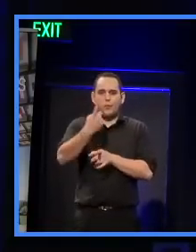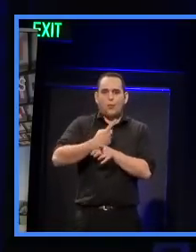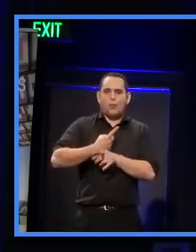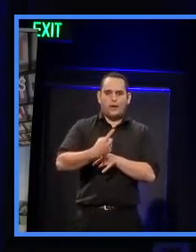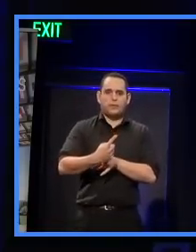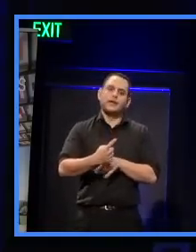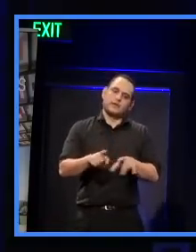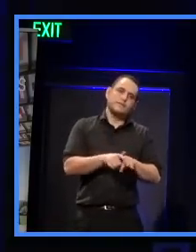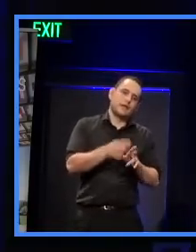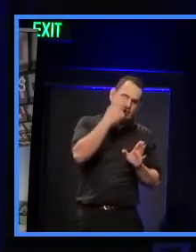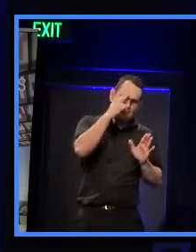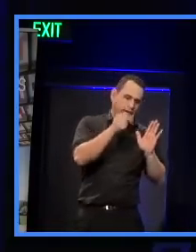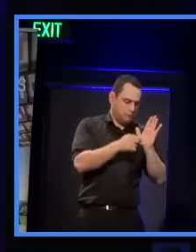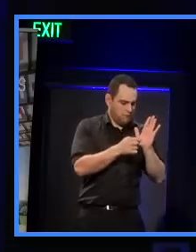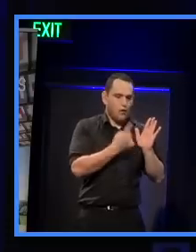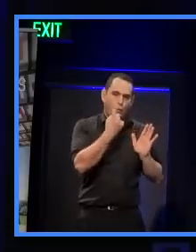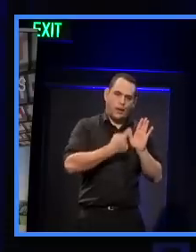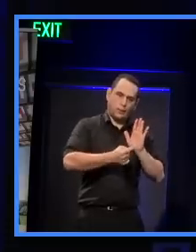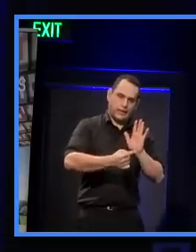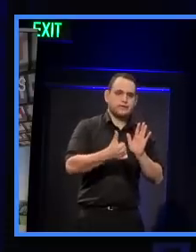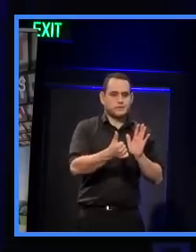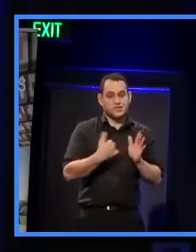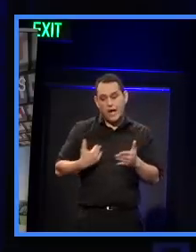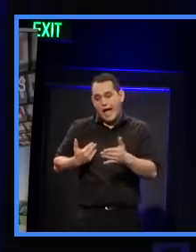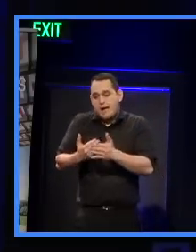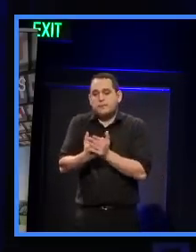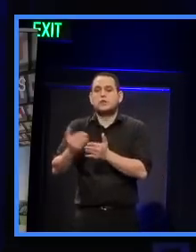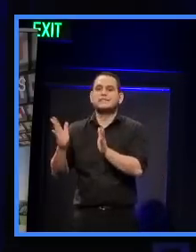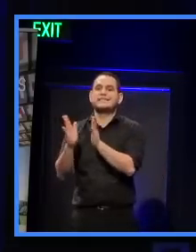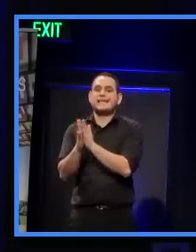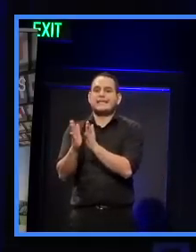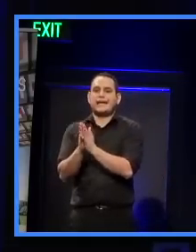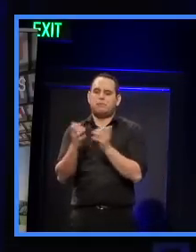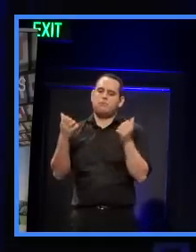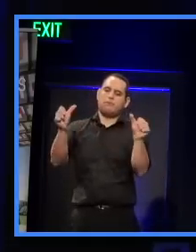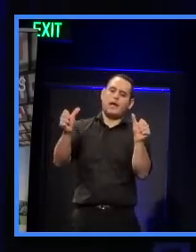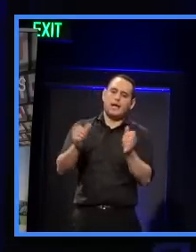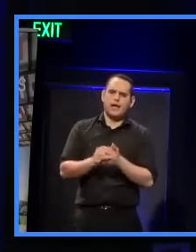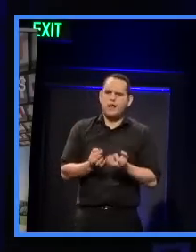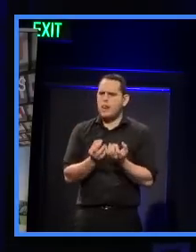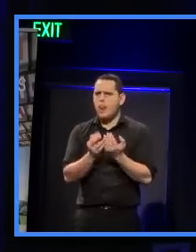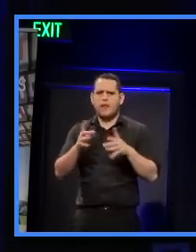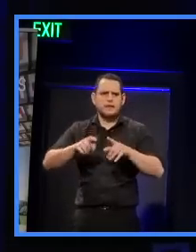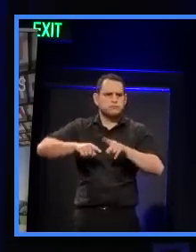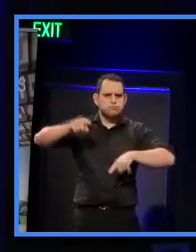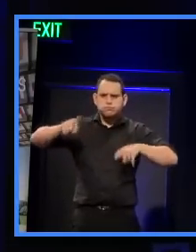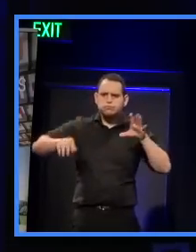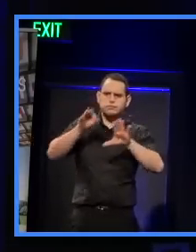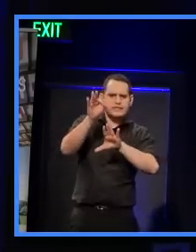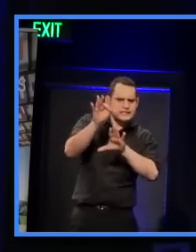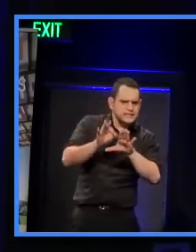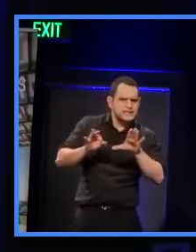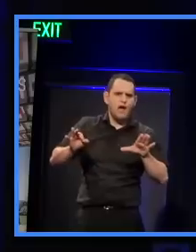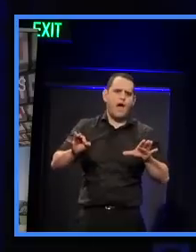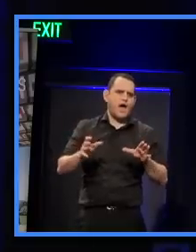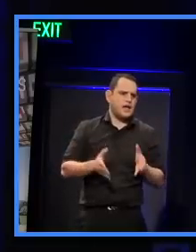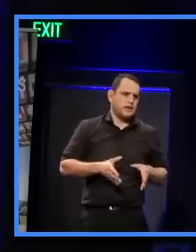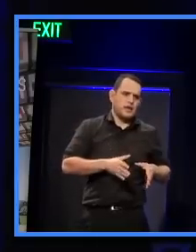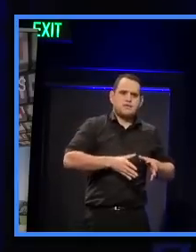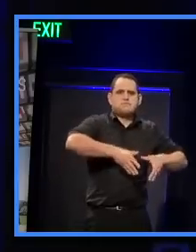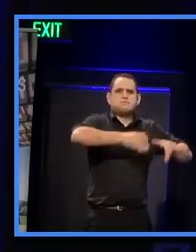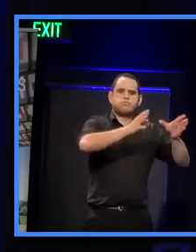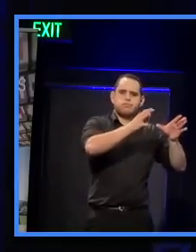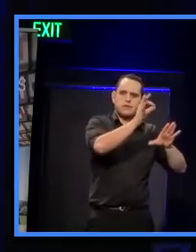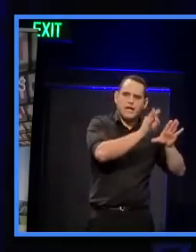week, as the name describes, which means up until Sunday. So we've got plenty of design and architecture-related events